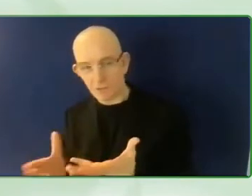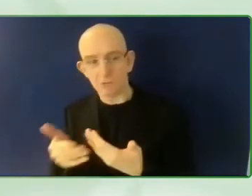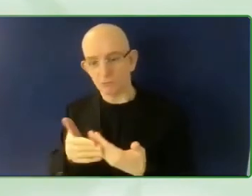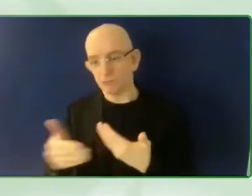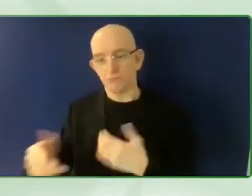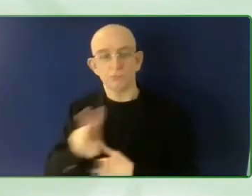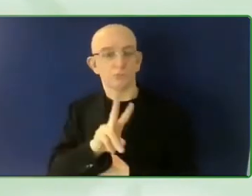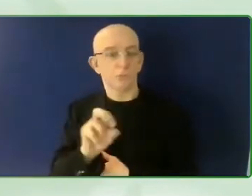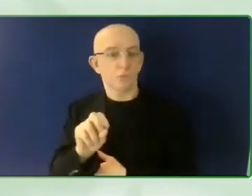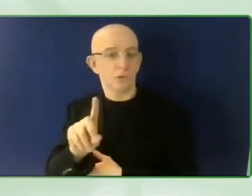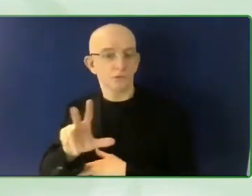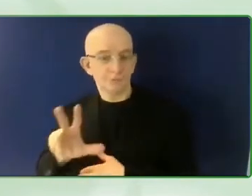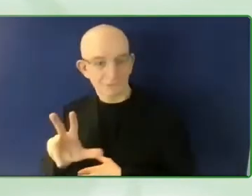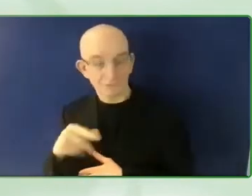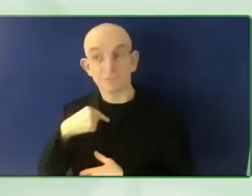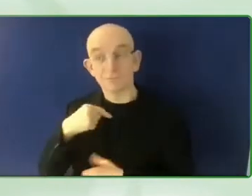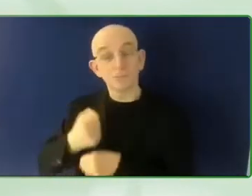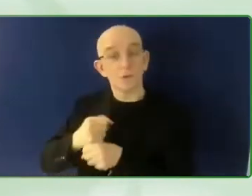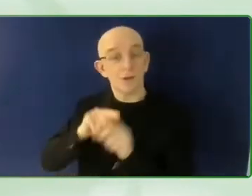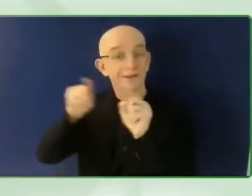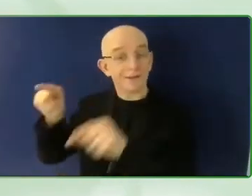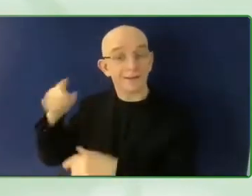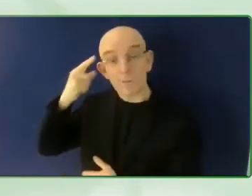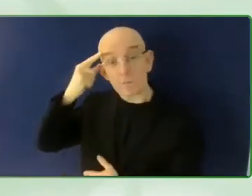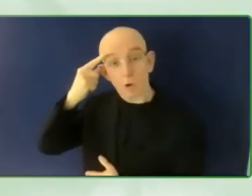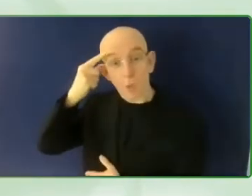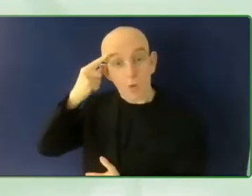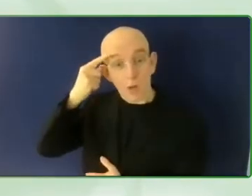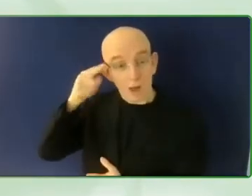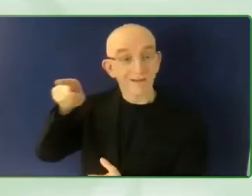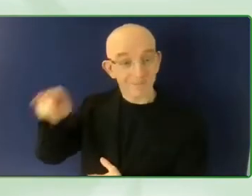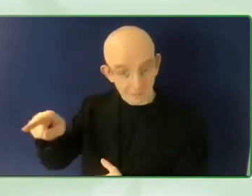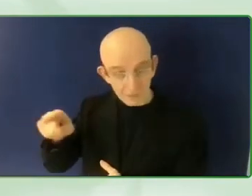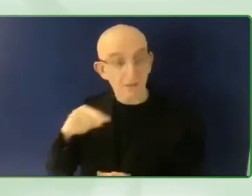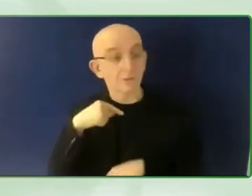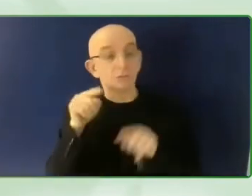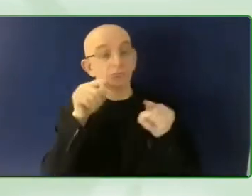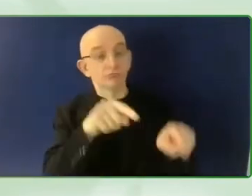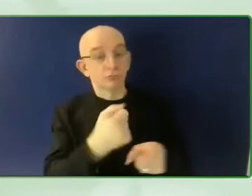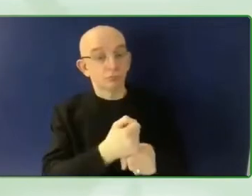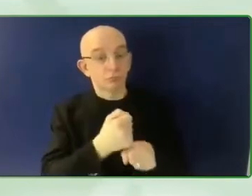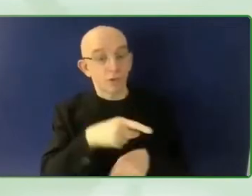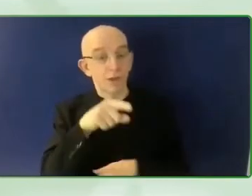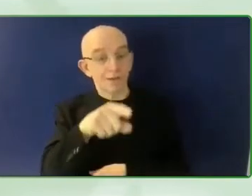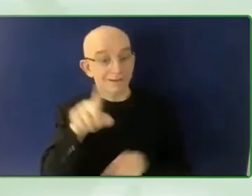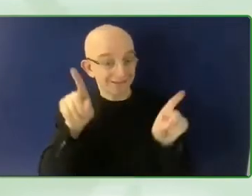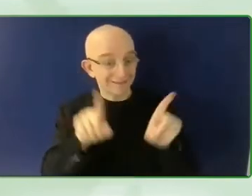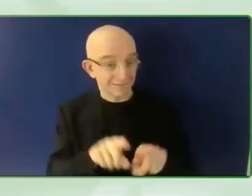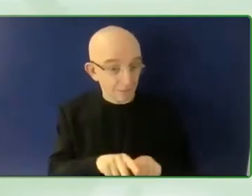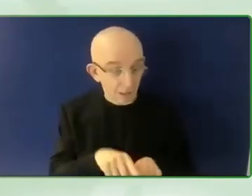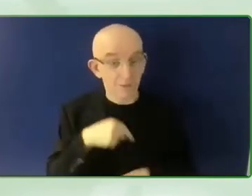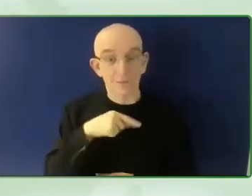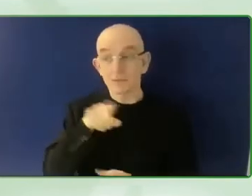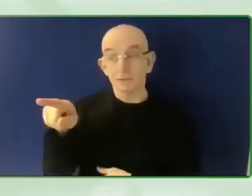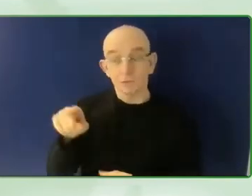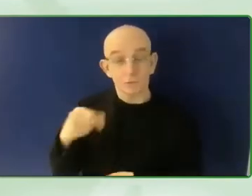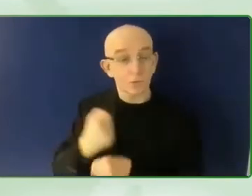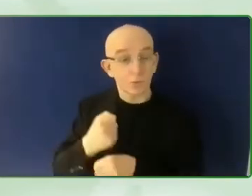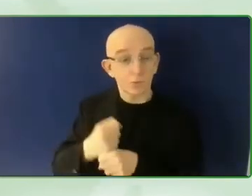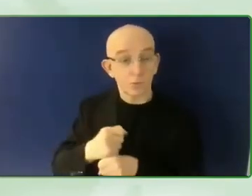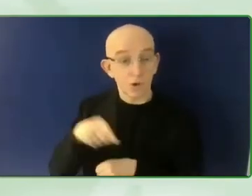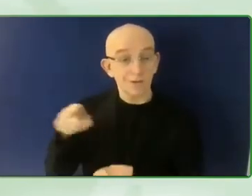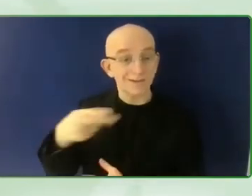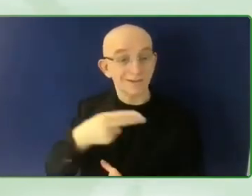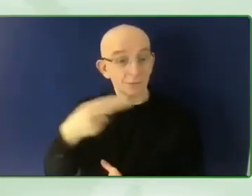in Kenya and Freetown in Sierra Leone. Through this research and work, we have gained unique insights into